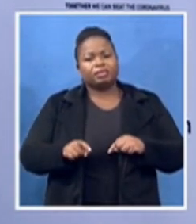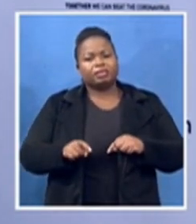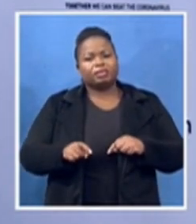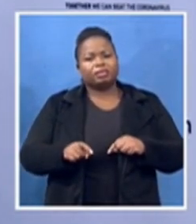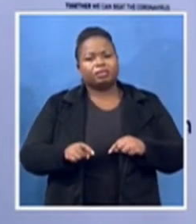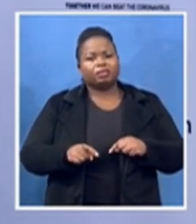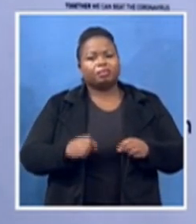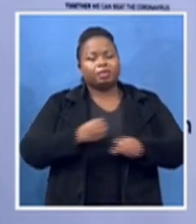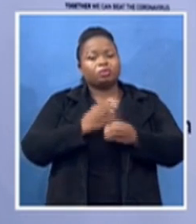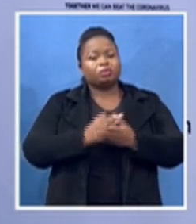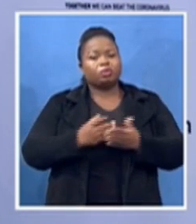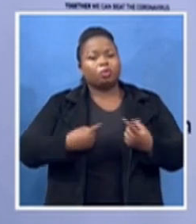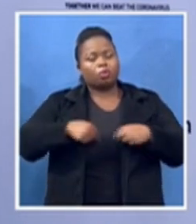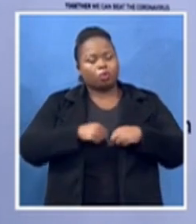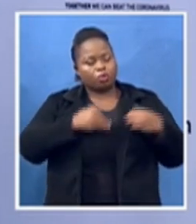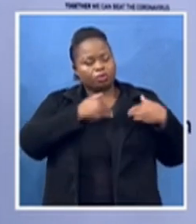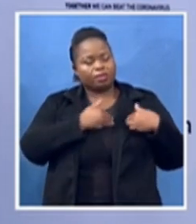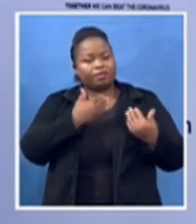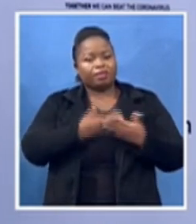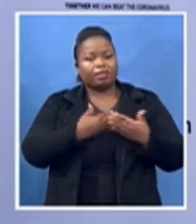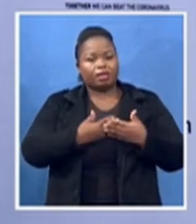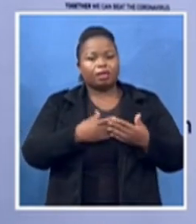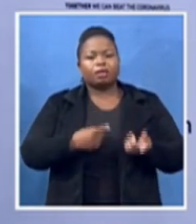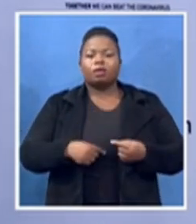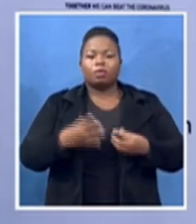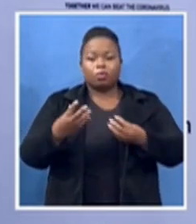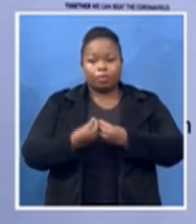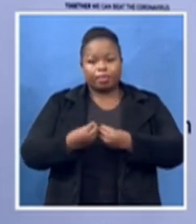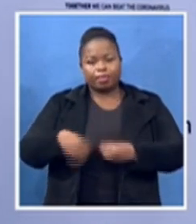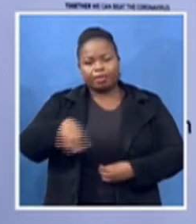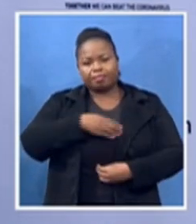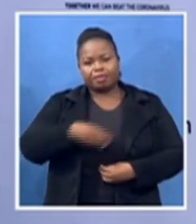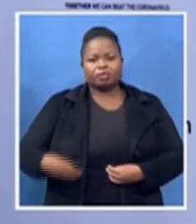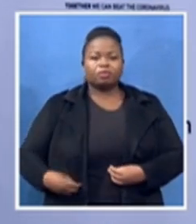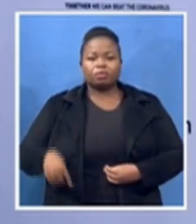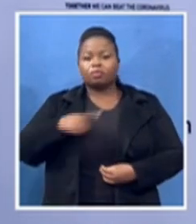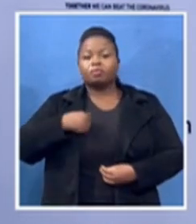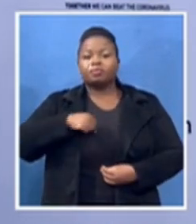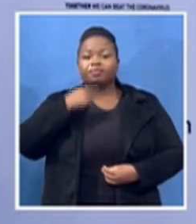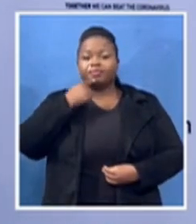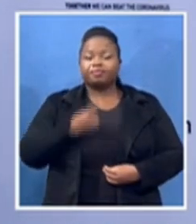in saying gender-based violence cannot be tolerated